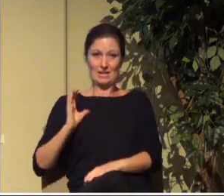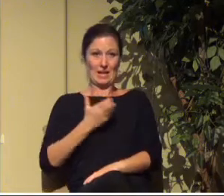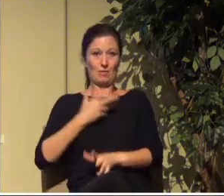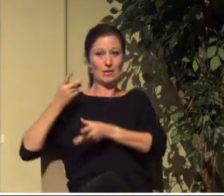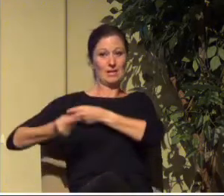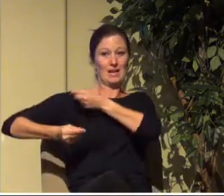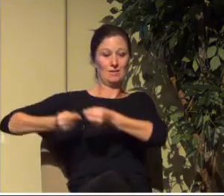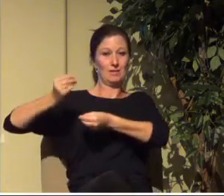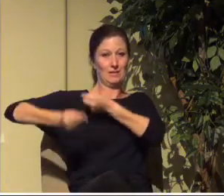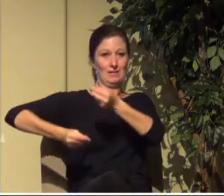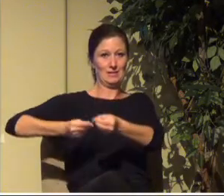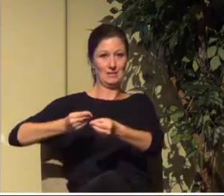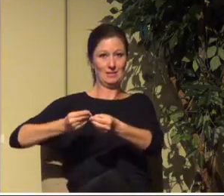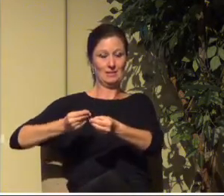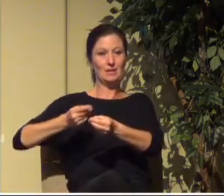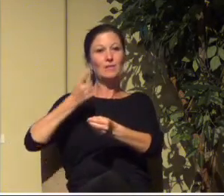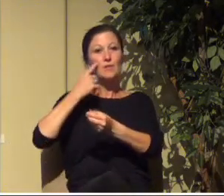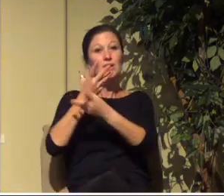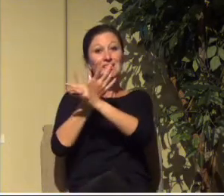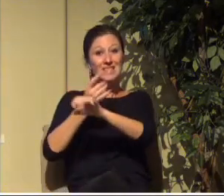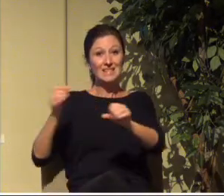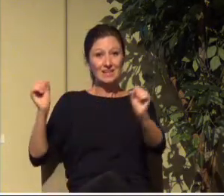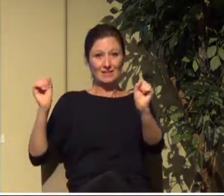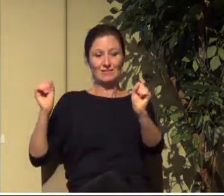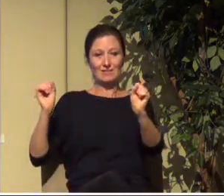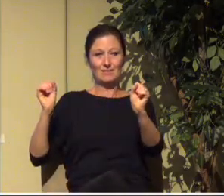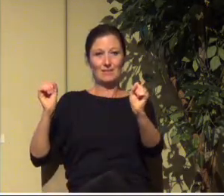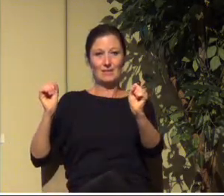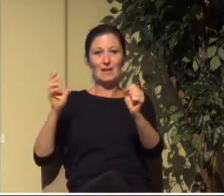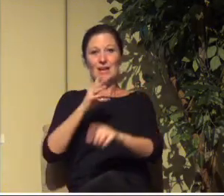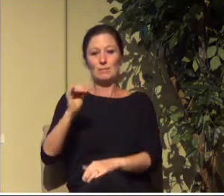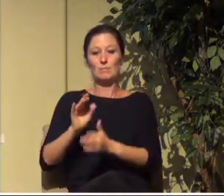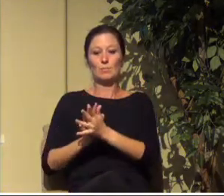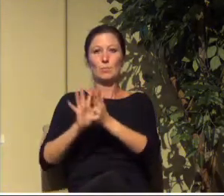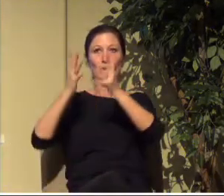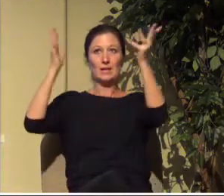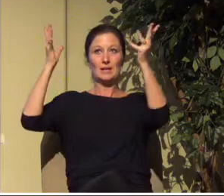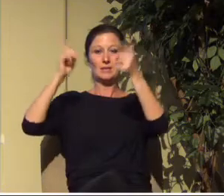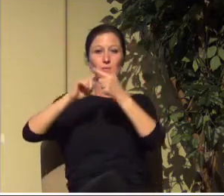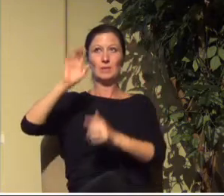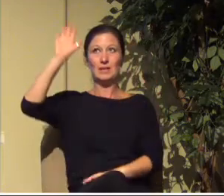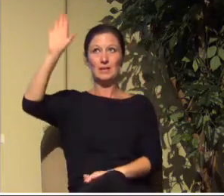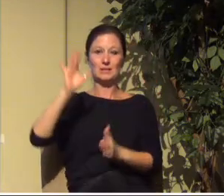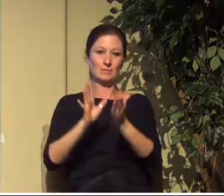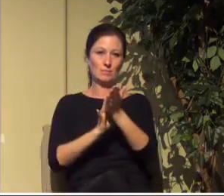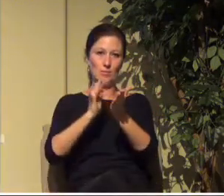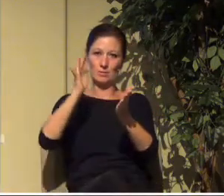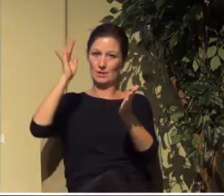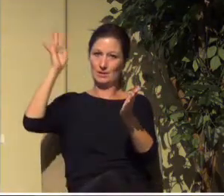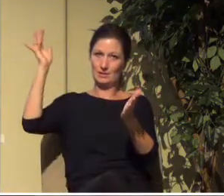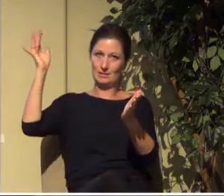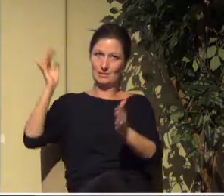those who are God's possession, to the praise of his glory. This is the word of God.